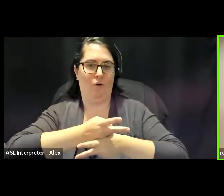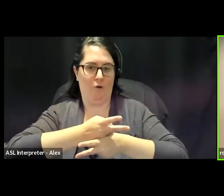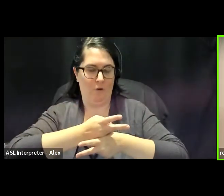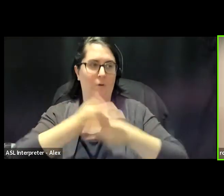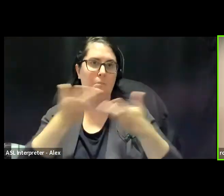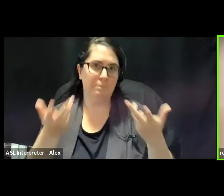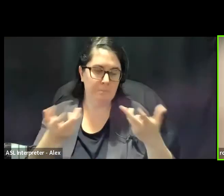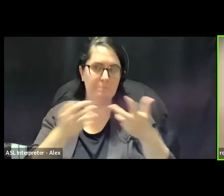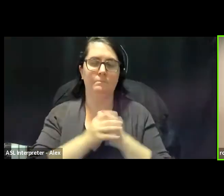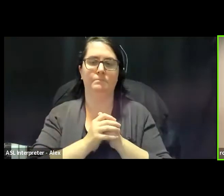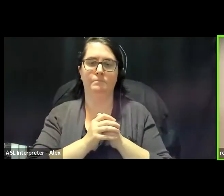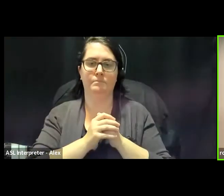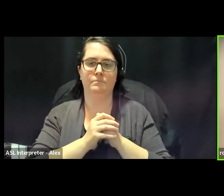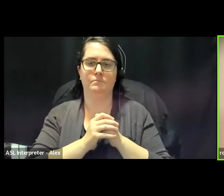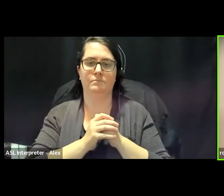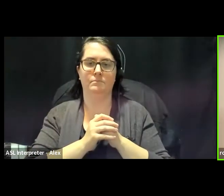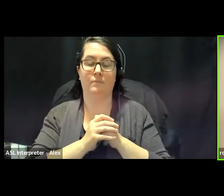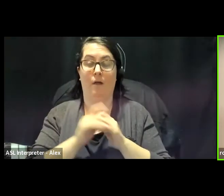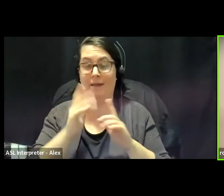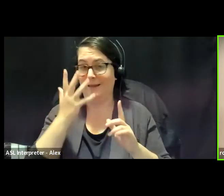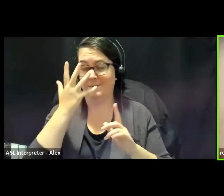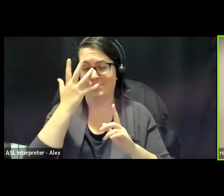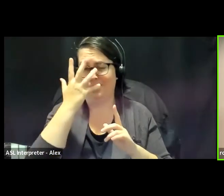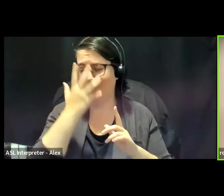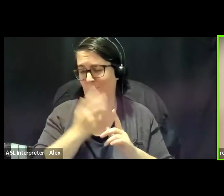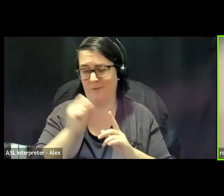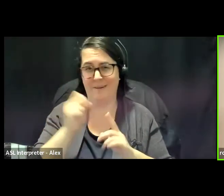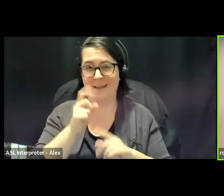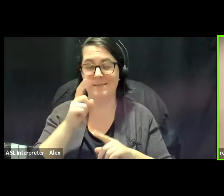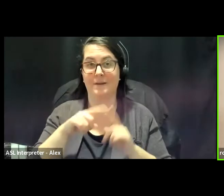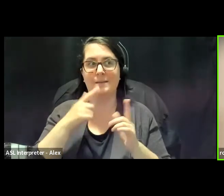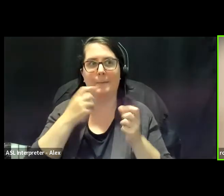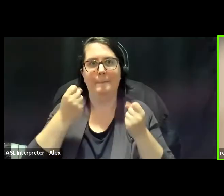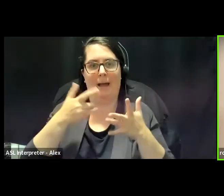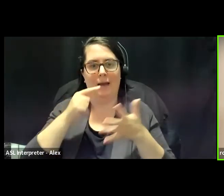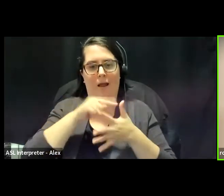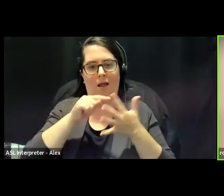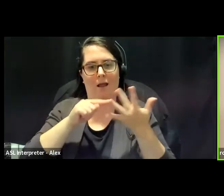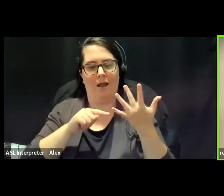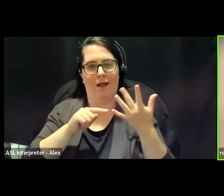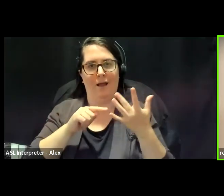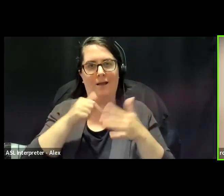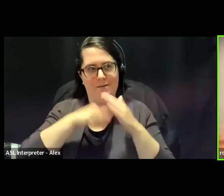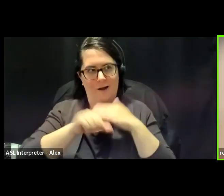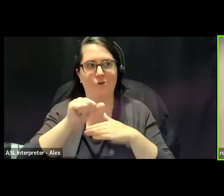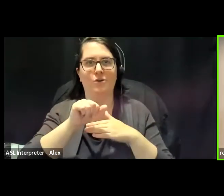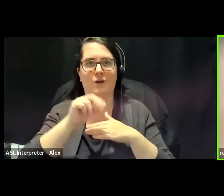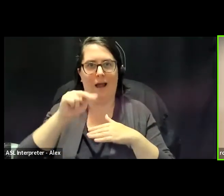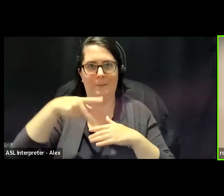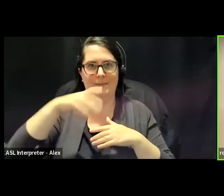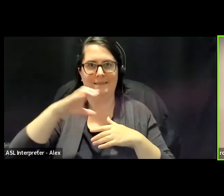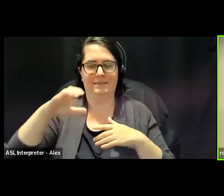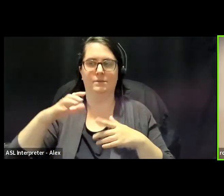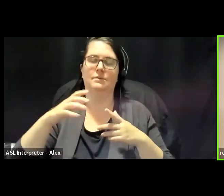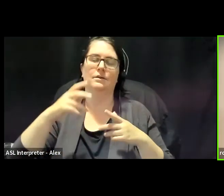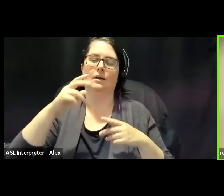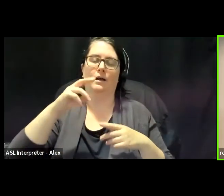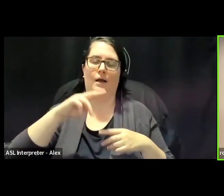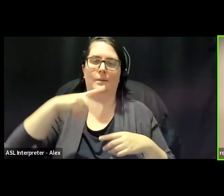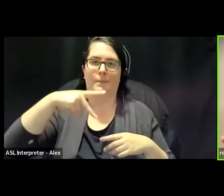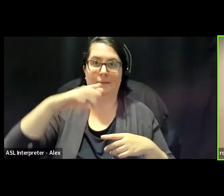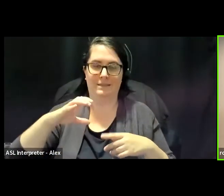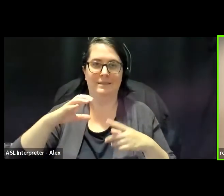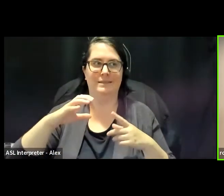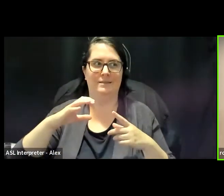And, of course, I think something that's beautiful about that is that these are many of the themes that are, of course, part of no pride in policing abolitionist pride. Right, but